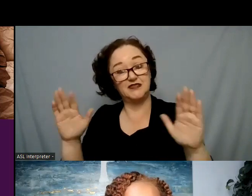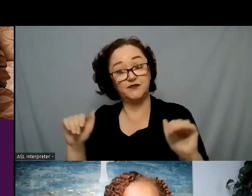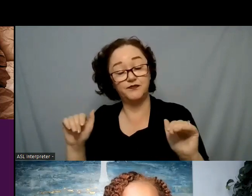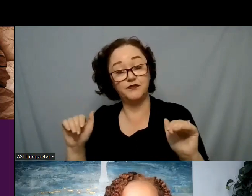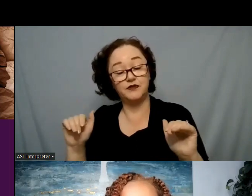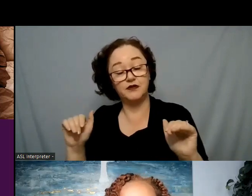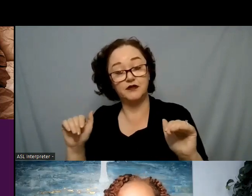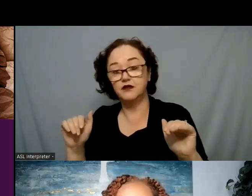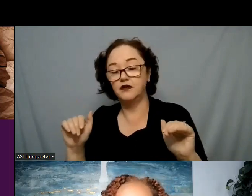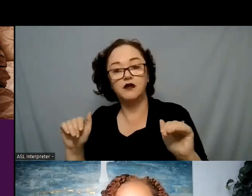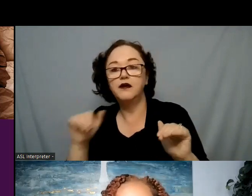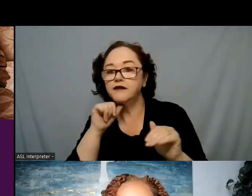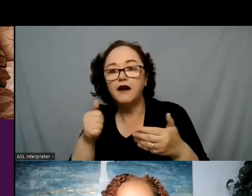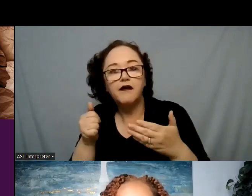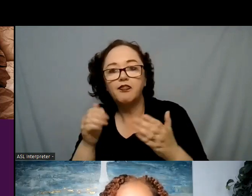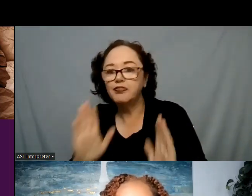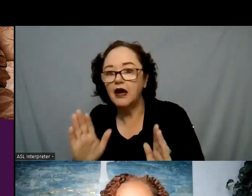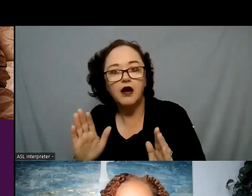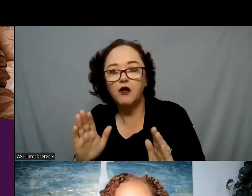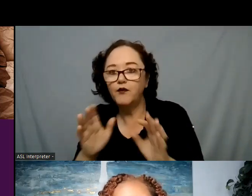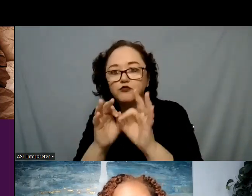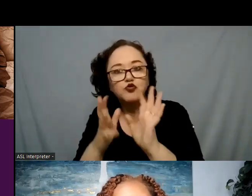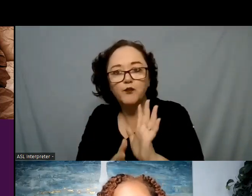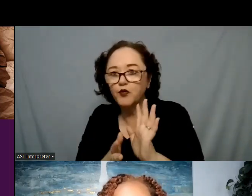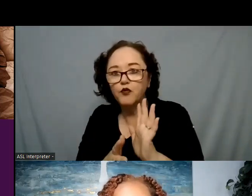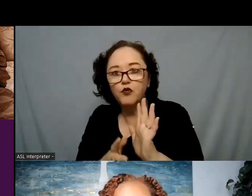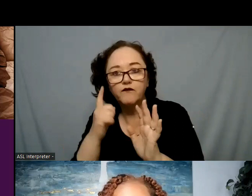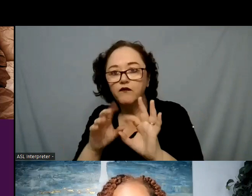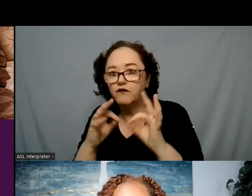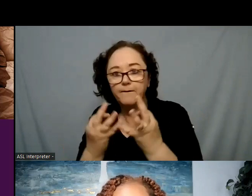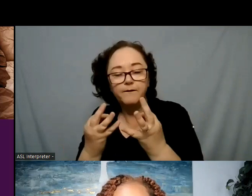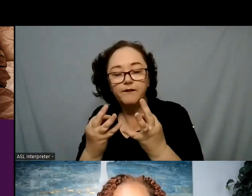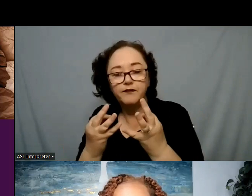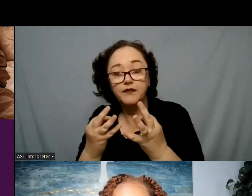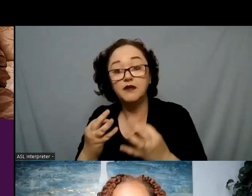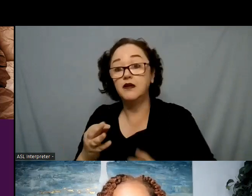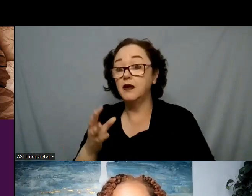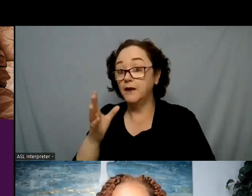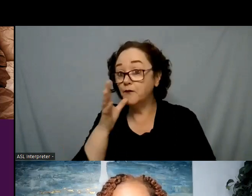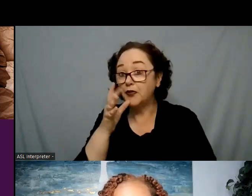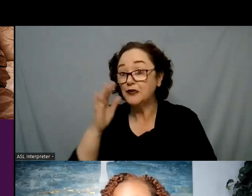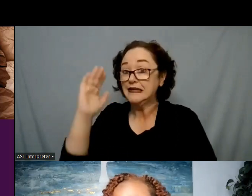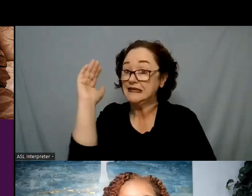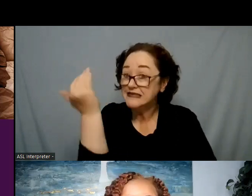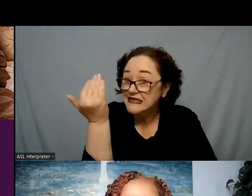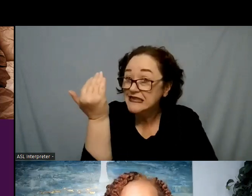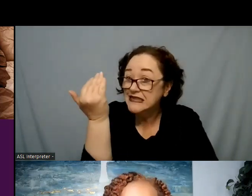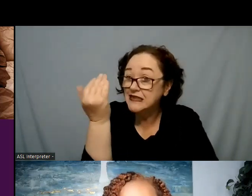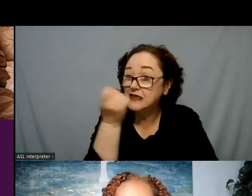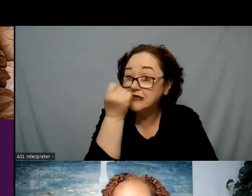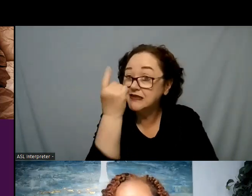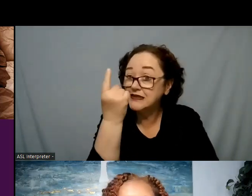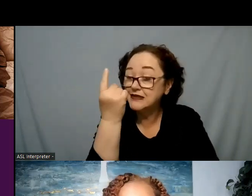interpreter. And the mother, she seemed as though she understood what was going on, but she